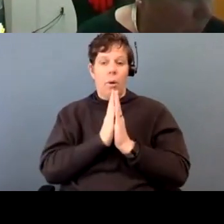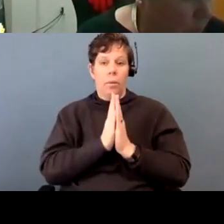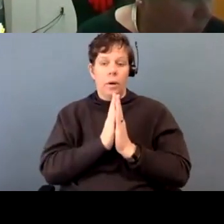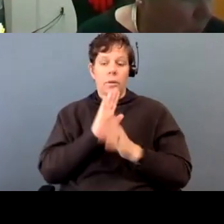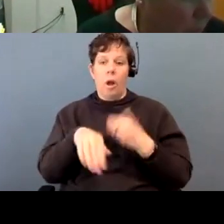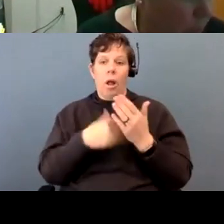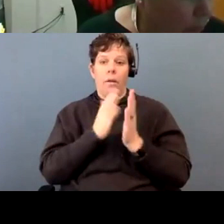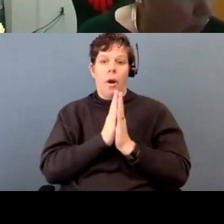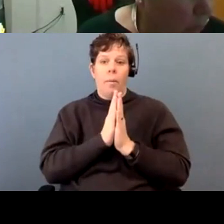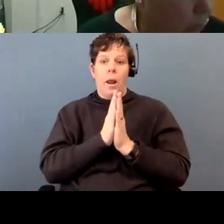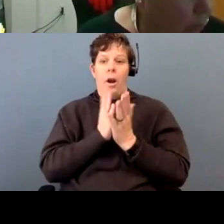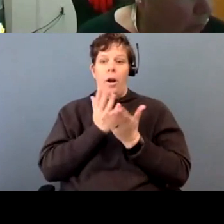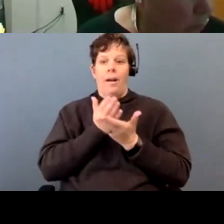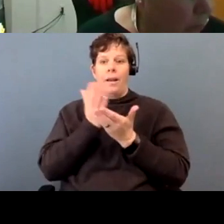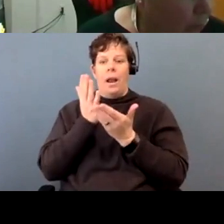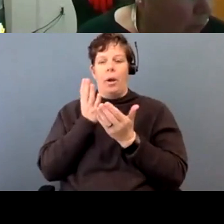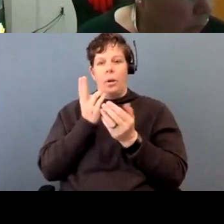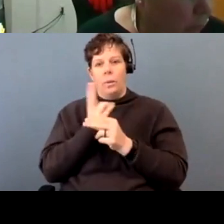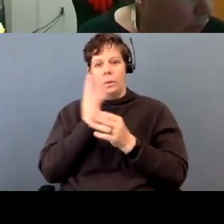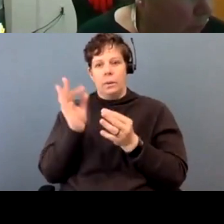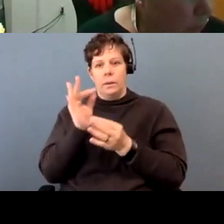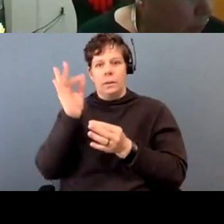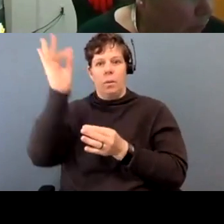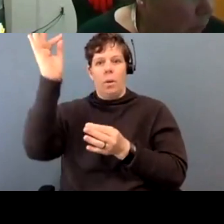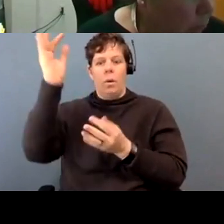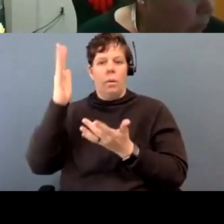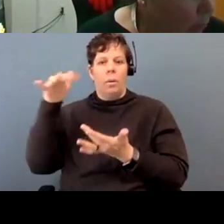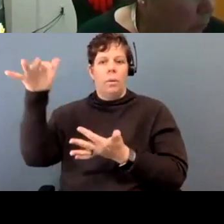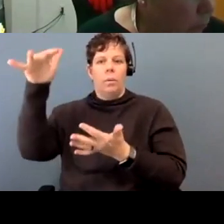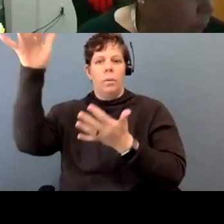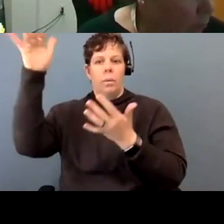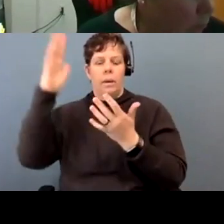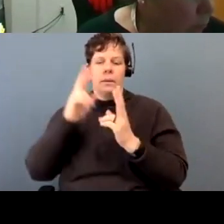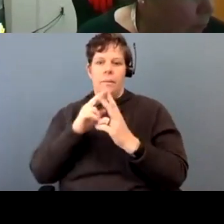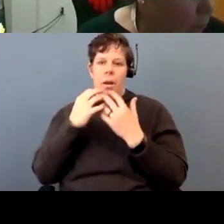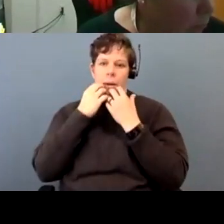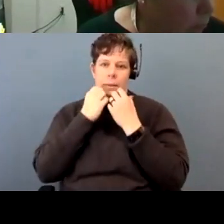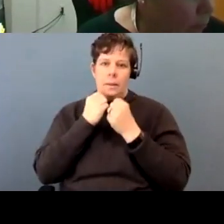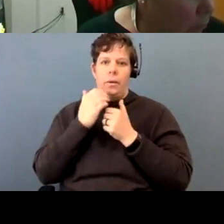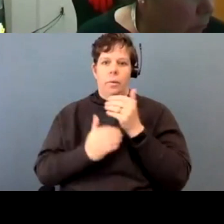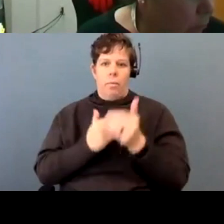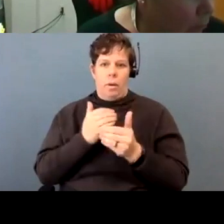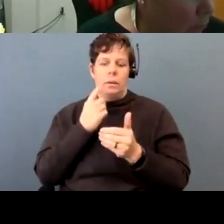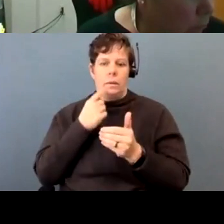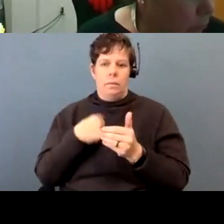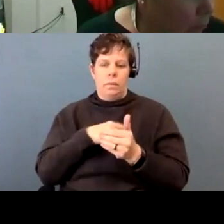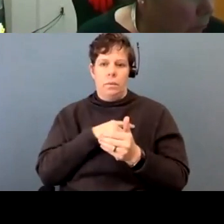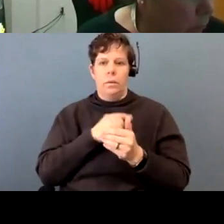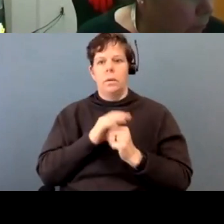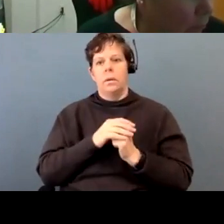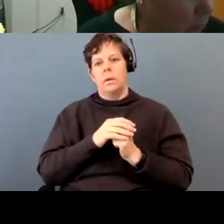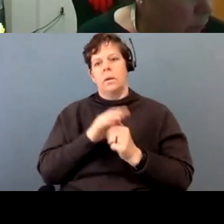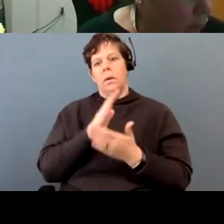carried through the smoke, um, which is why it's held sacred to us. Um, there was, uh, part of my